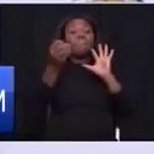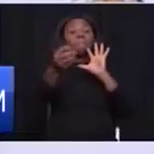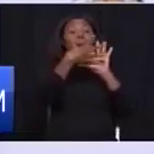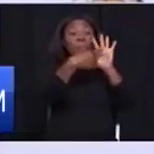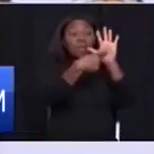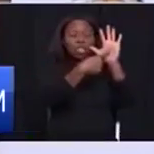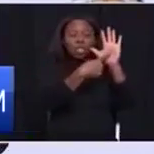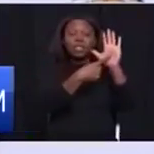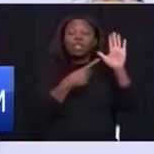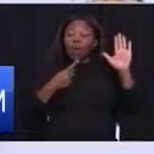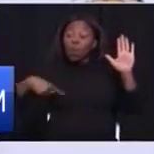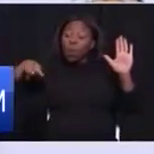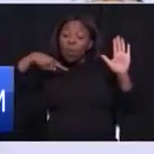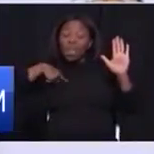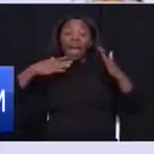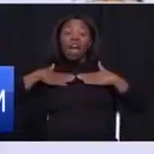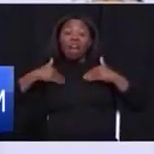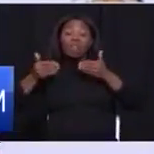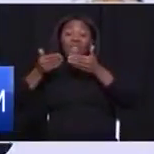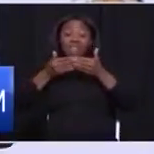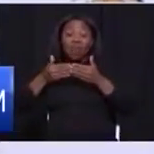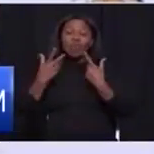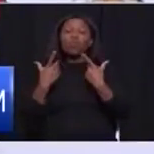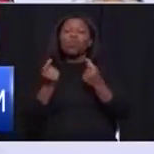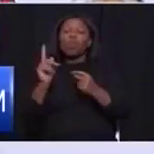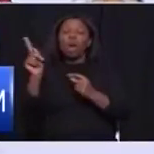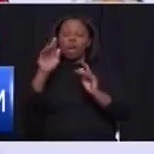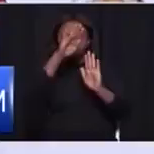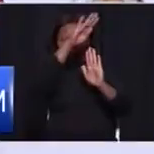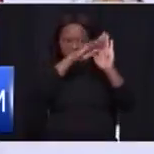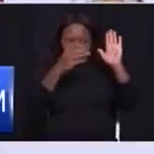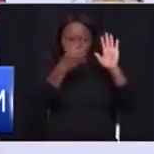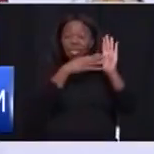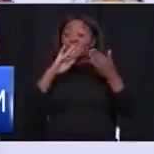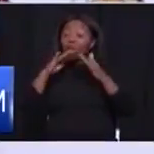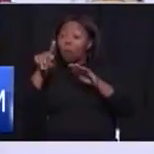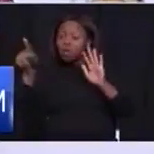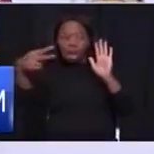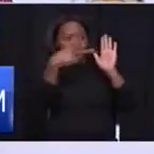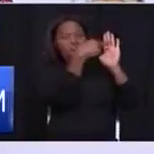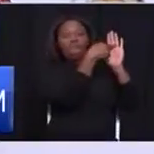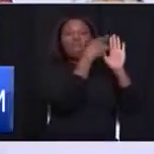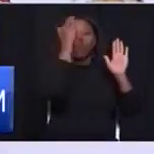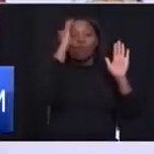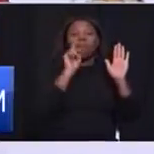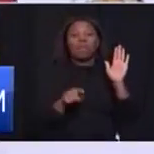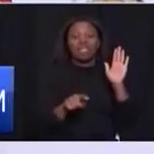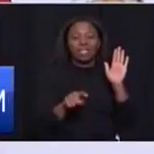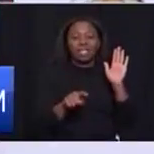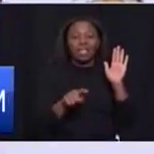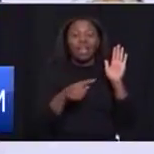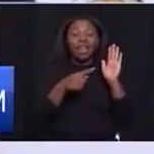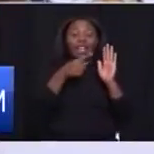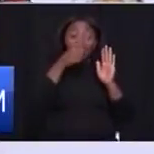is how our primary health care facilities are doing. The citizens must know. And in that, we want to see